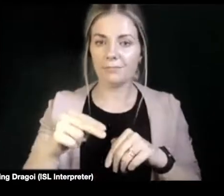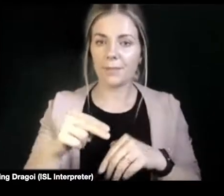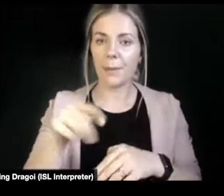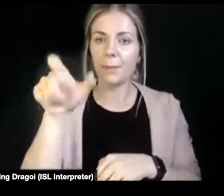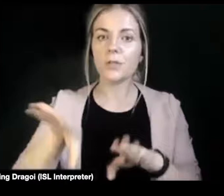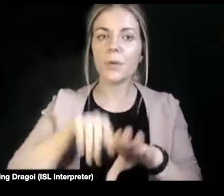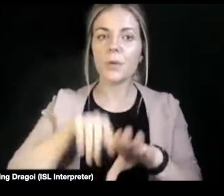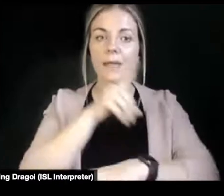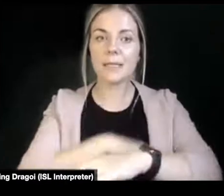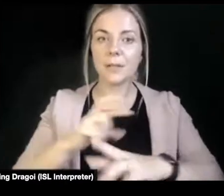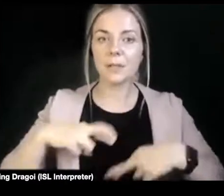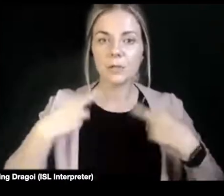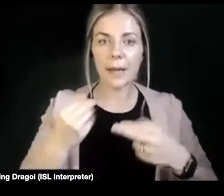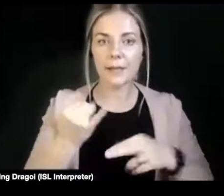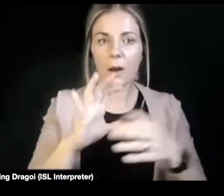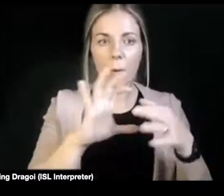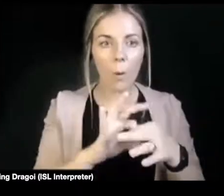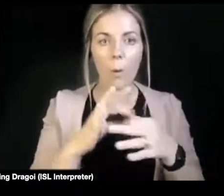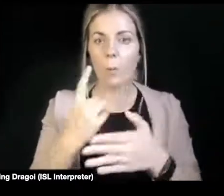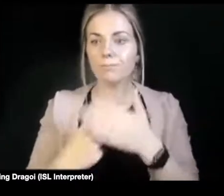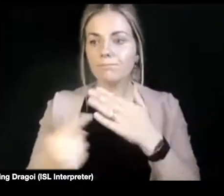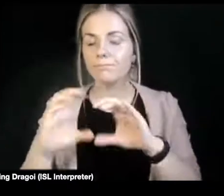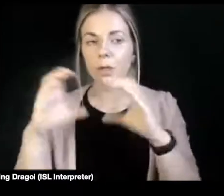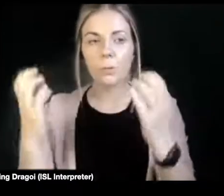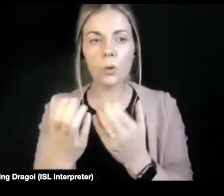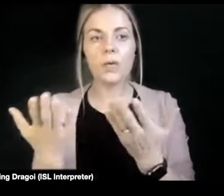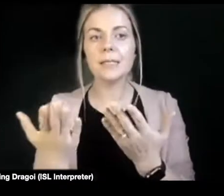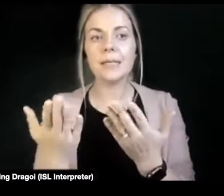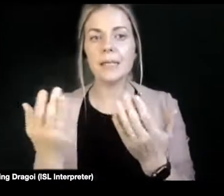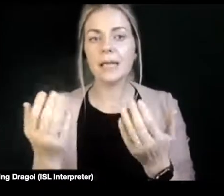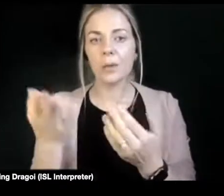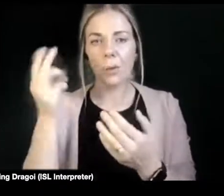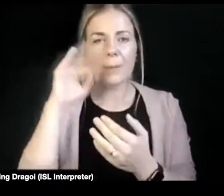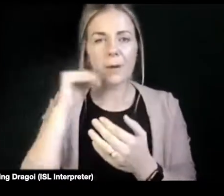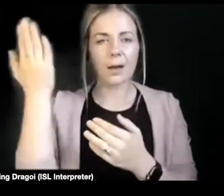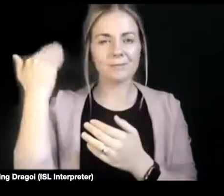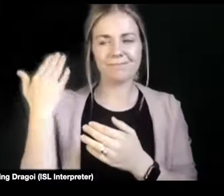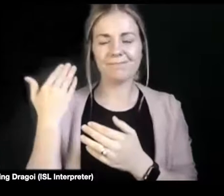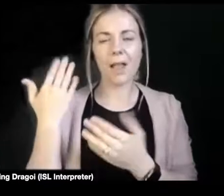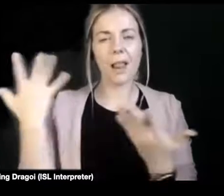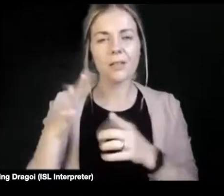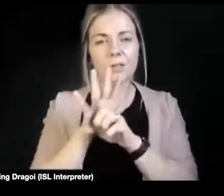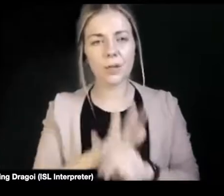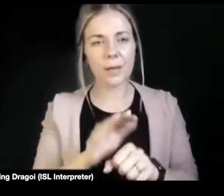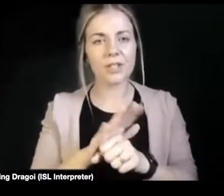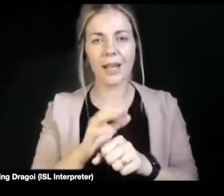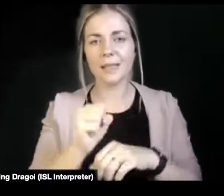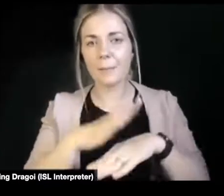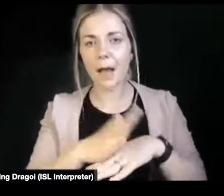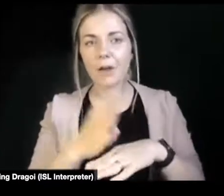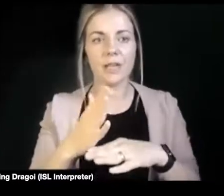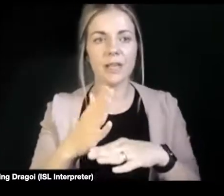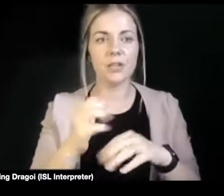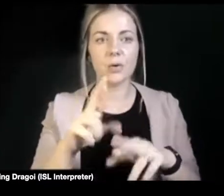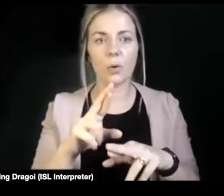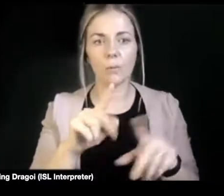about looking at discrimination against disabled people. Look at marriage, relationships, parenthood, myself